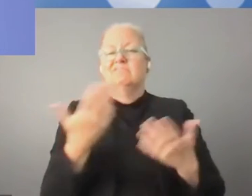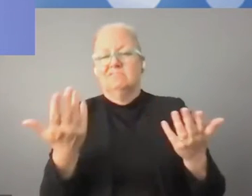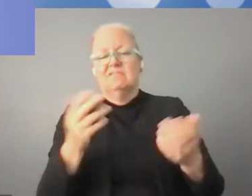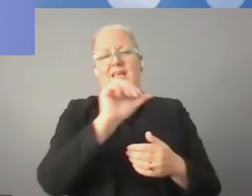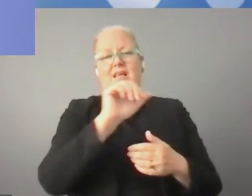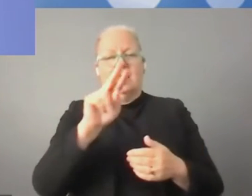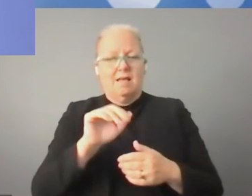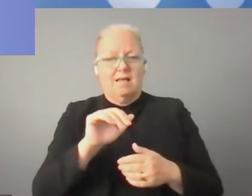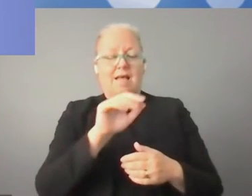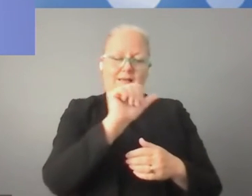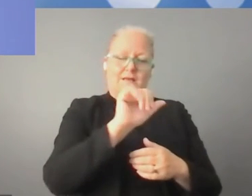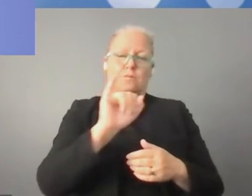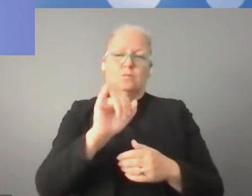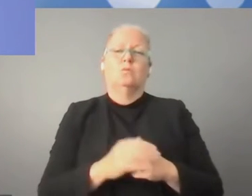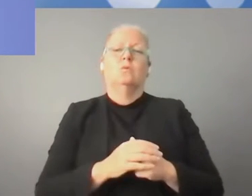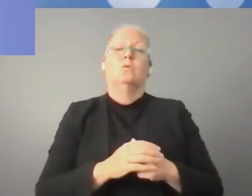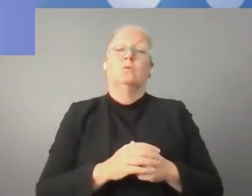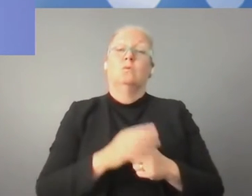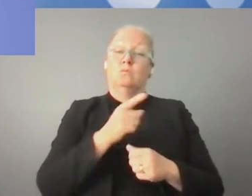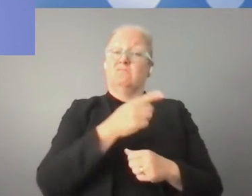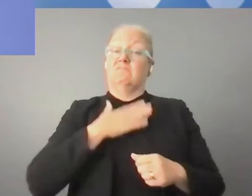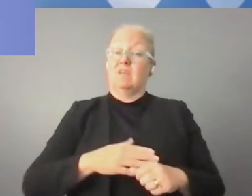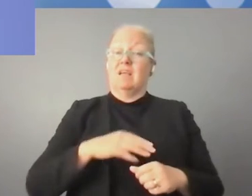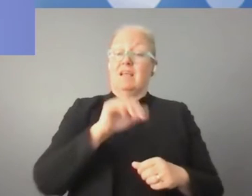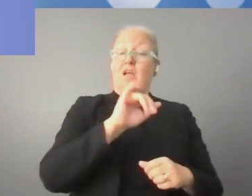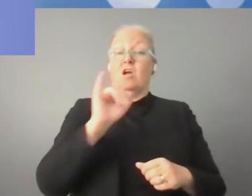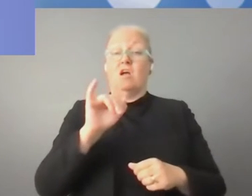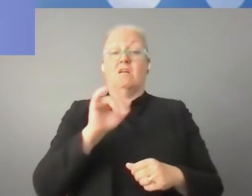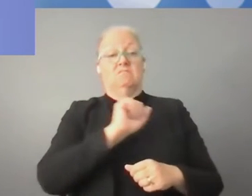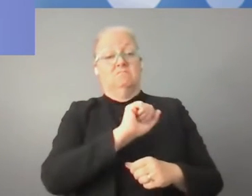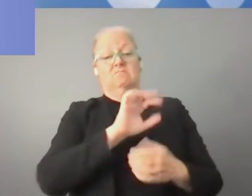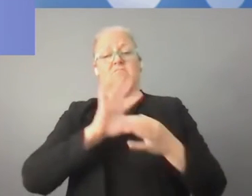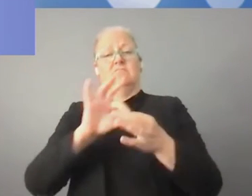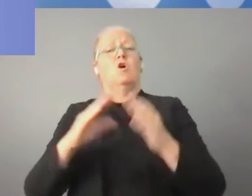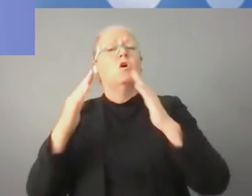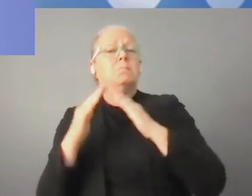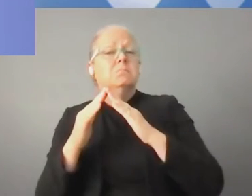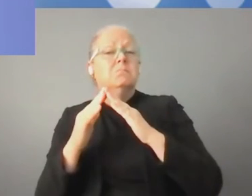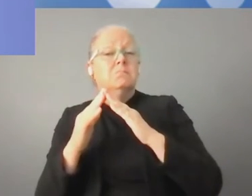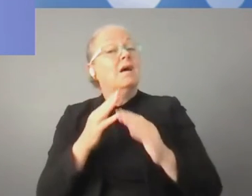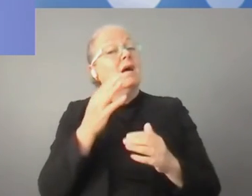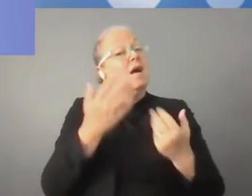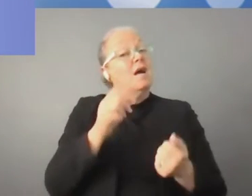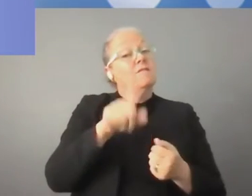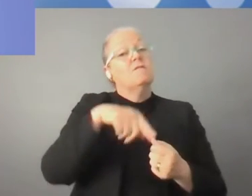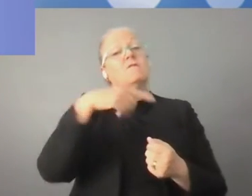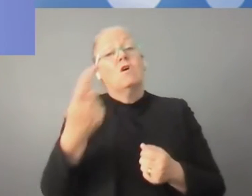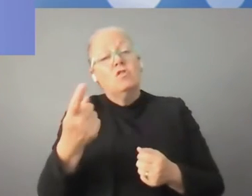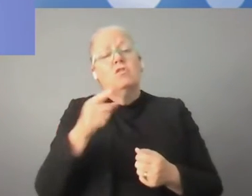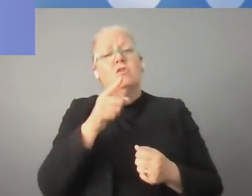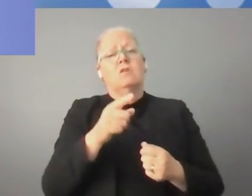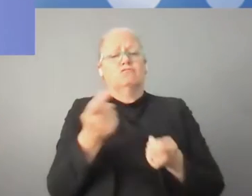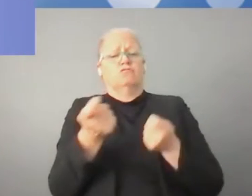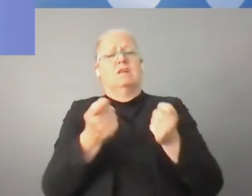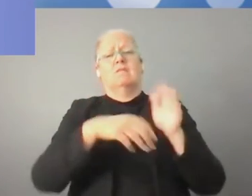to dare to implement AI in their homes. There are also a number of other regulatory acts coming up in Europe